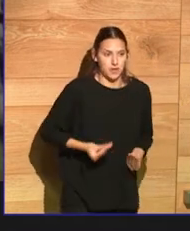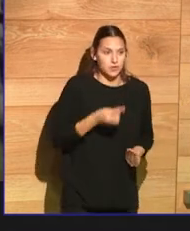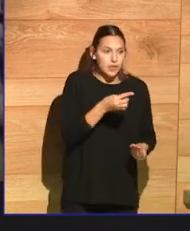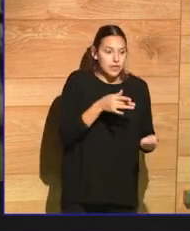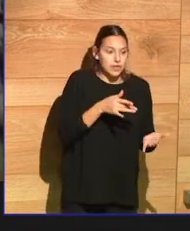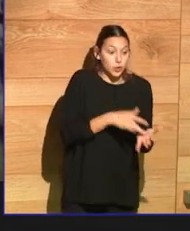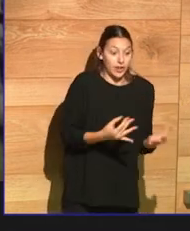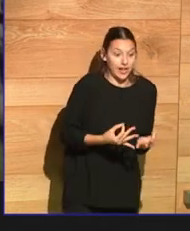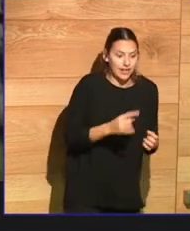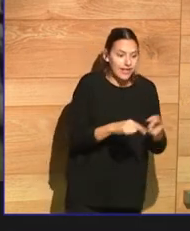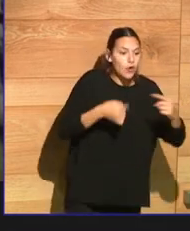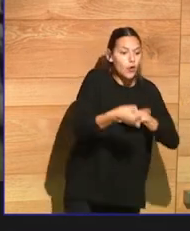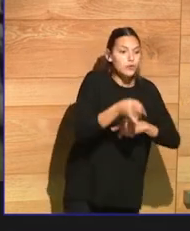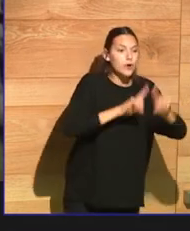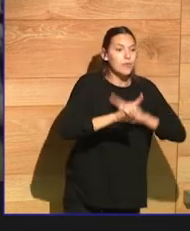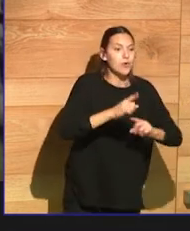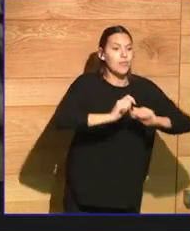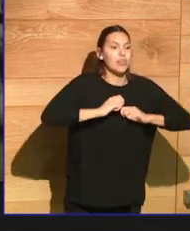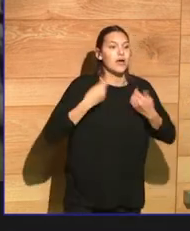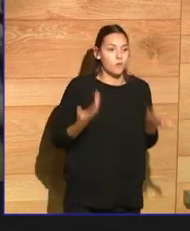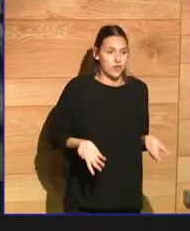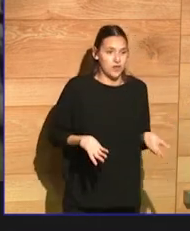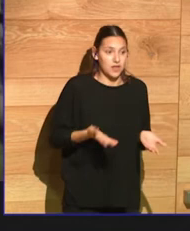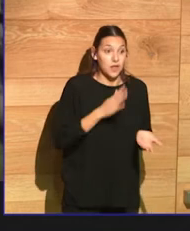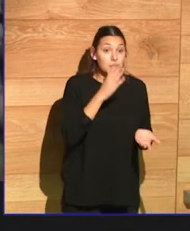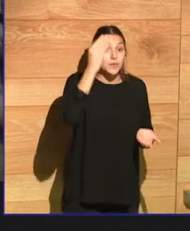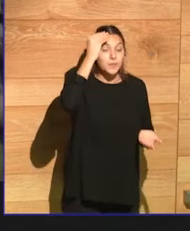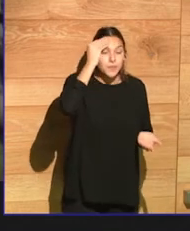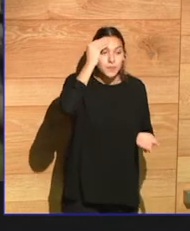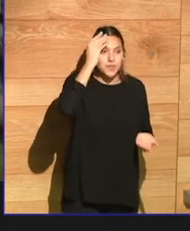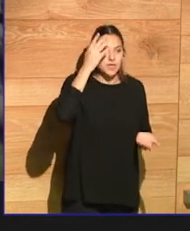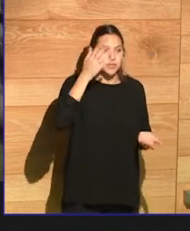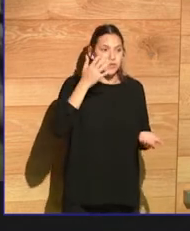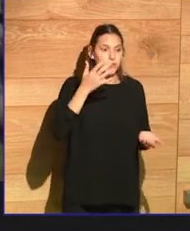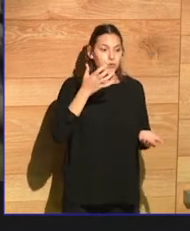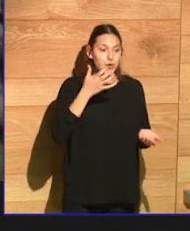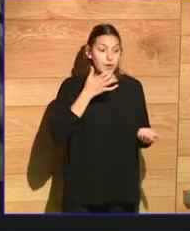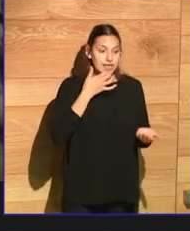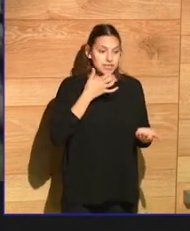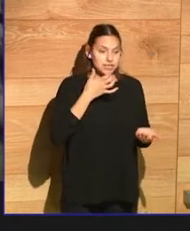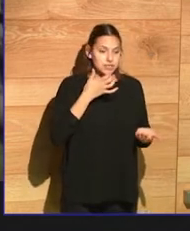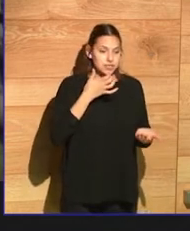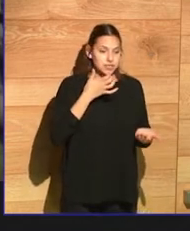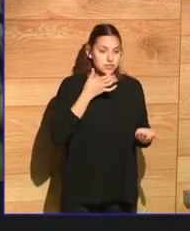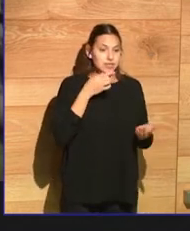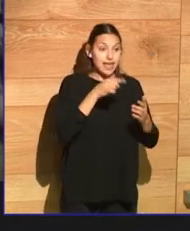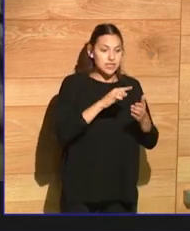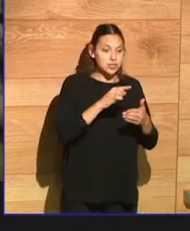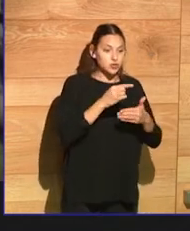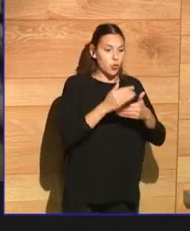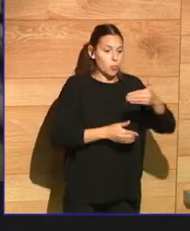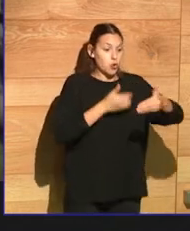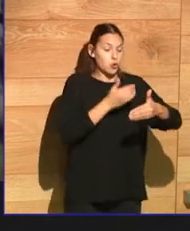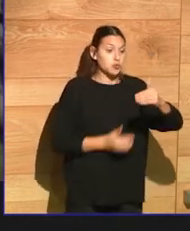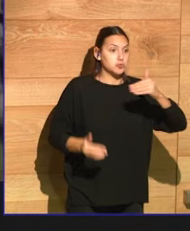Because I think if we can cathartically go through that fantasy and see it to the point where the fantasy begins